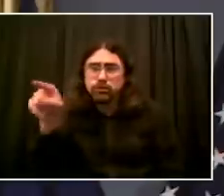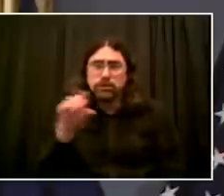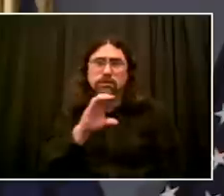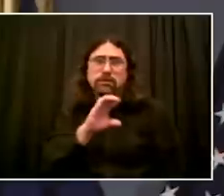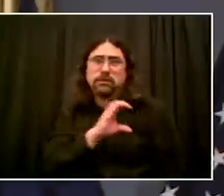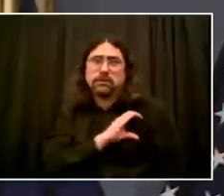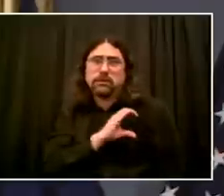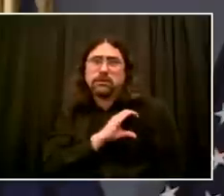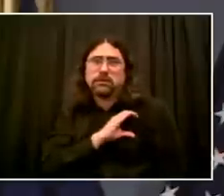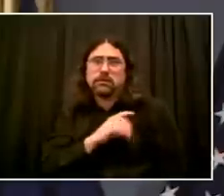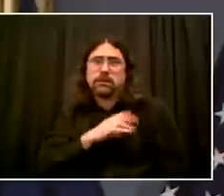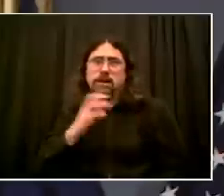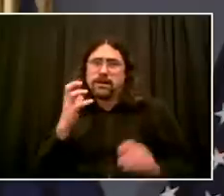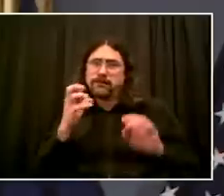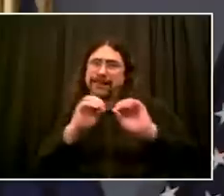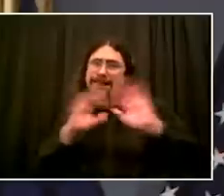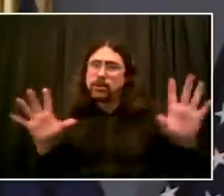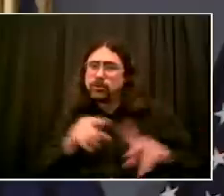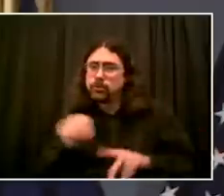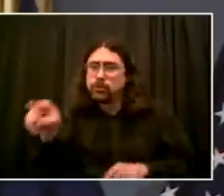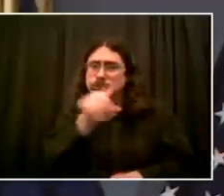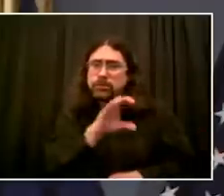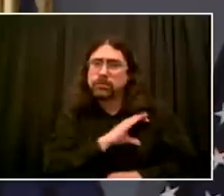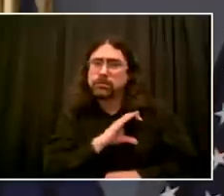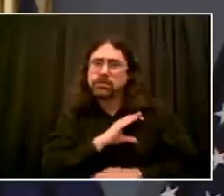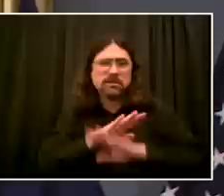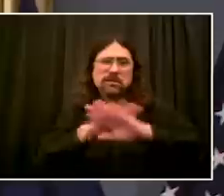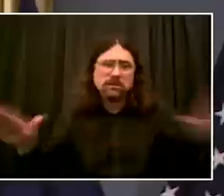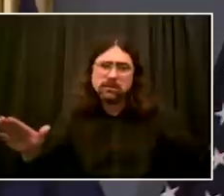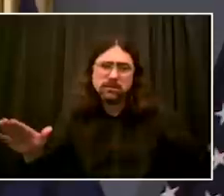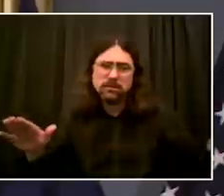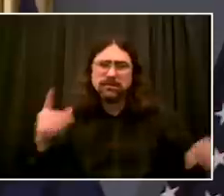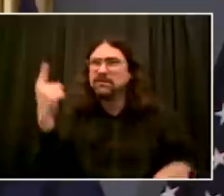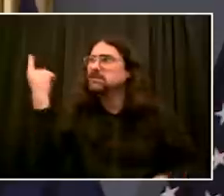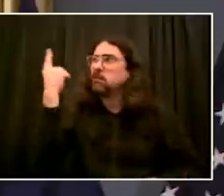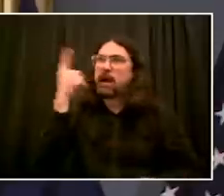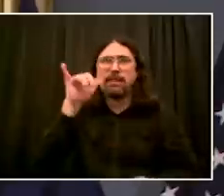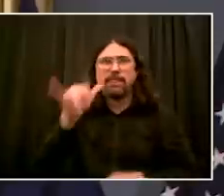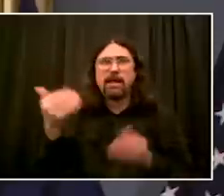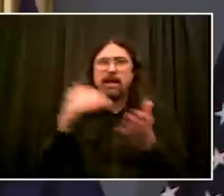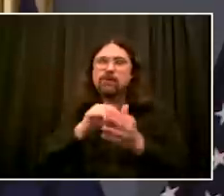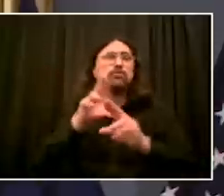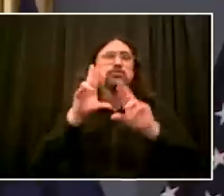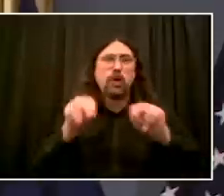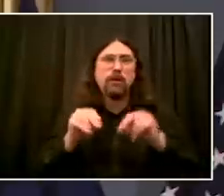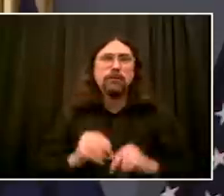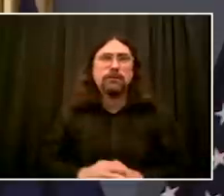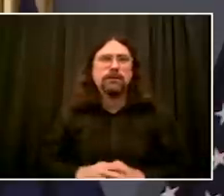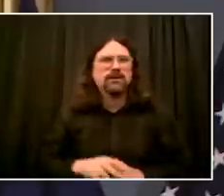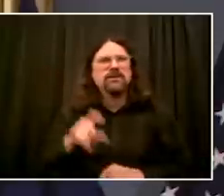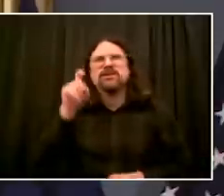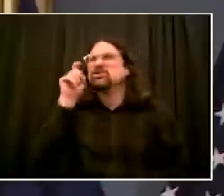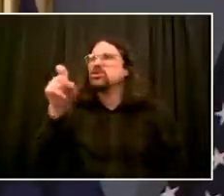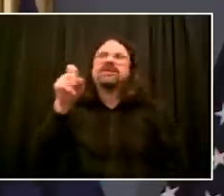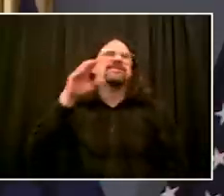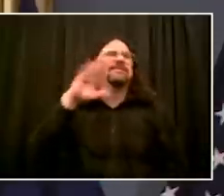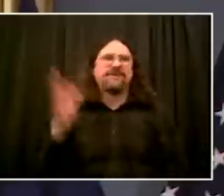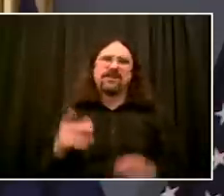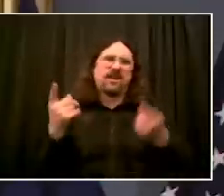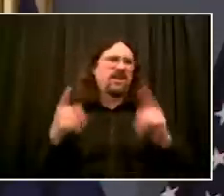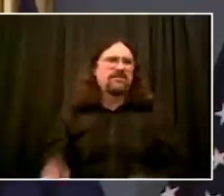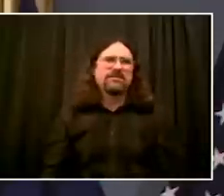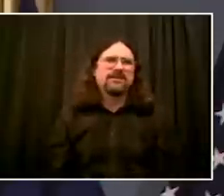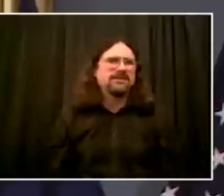But I also want to be honest about some of these situations being very complex, and the ultimate goal is to make sure